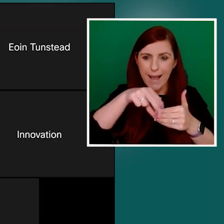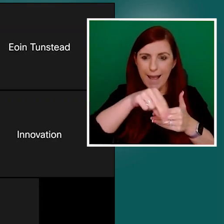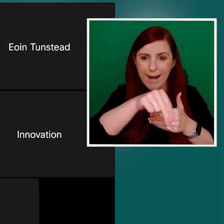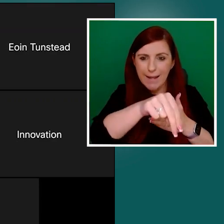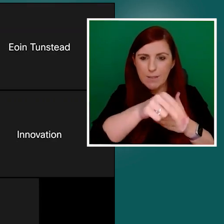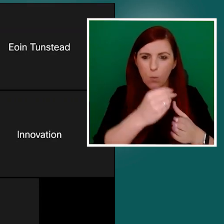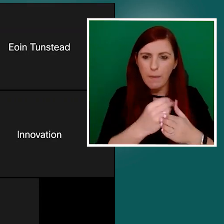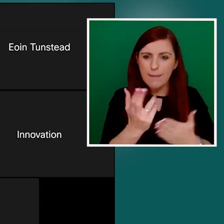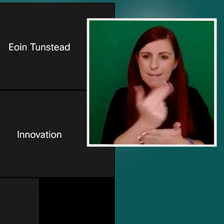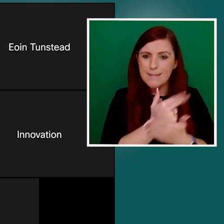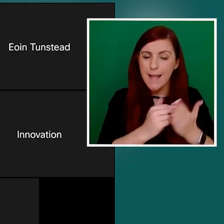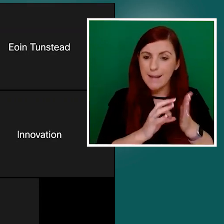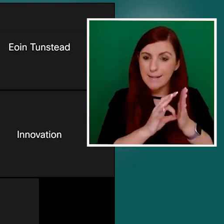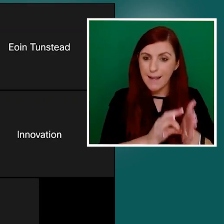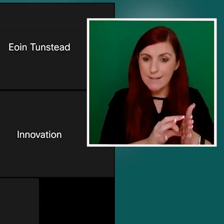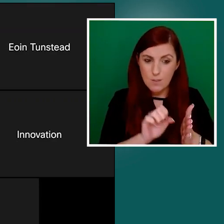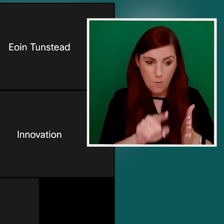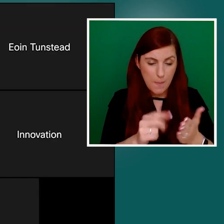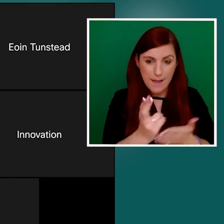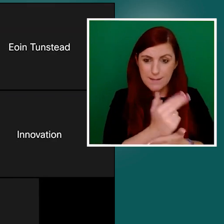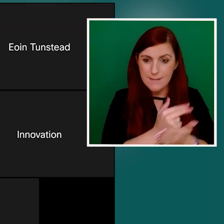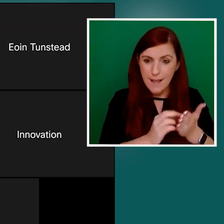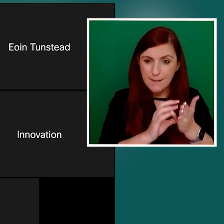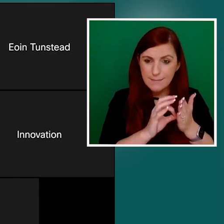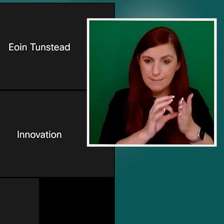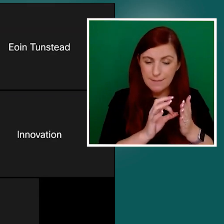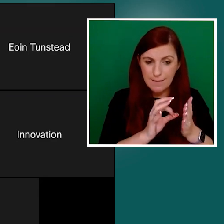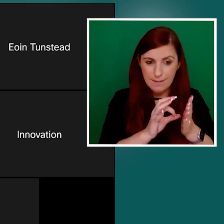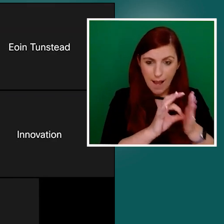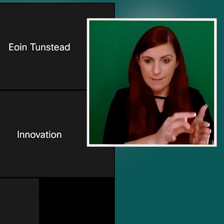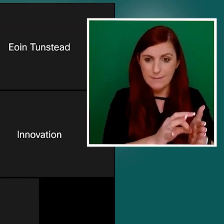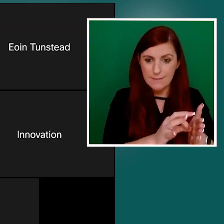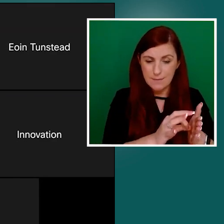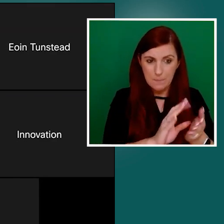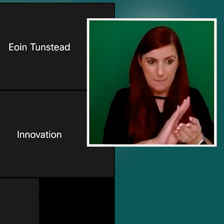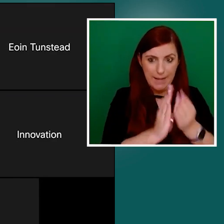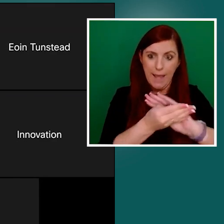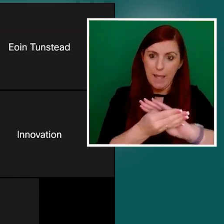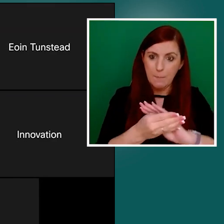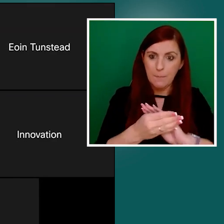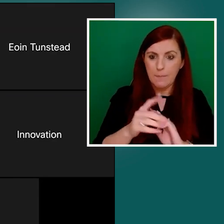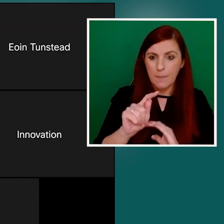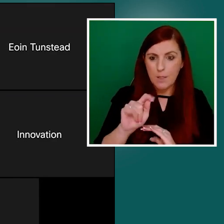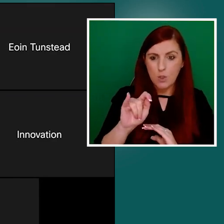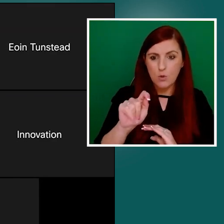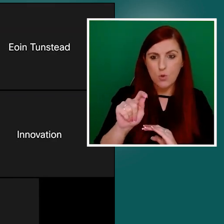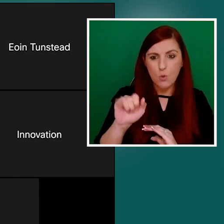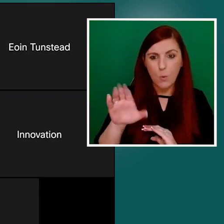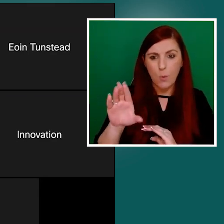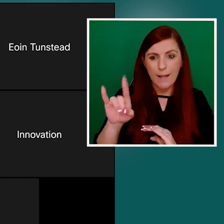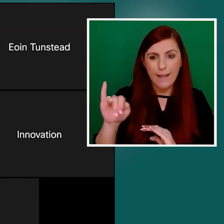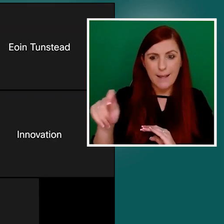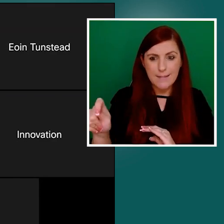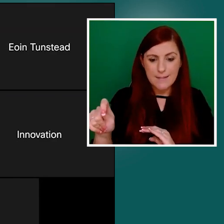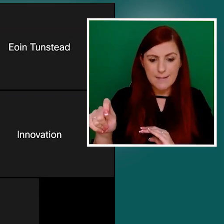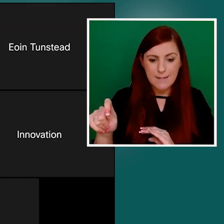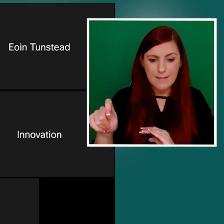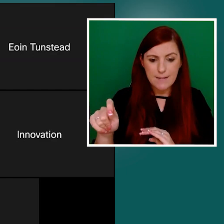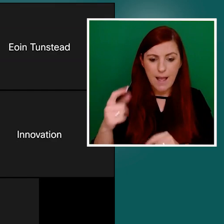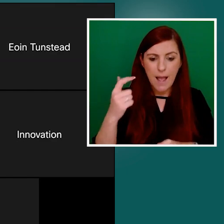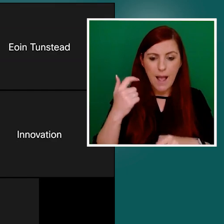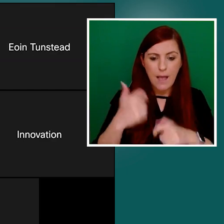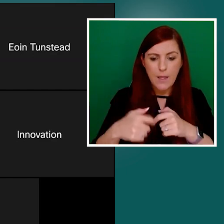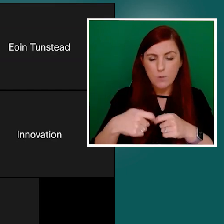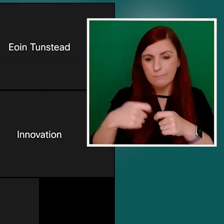that design guidance from the standards turned into these toolkits to go further on your point there. I think